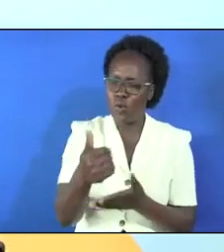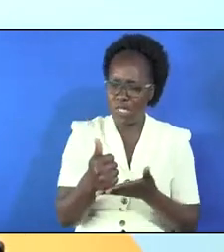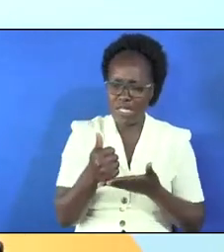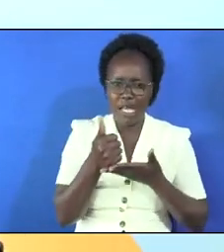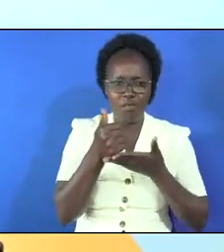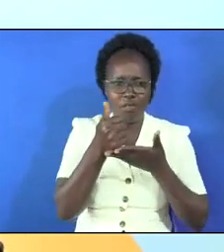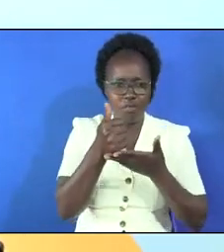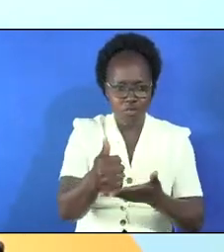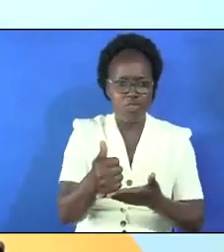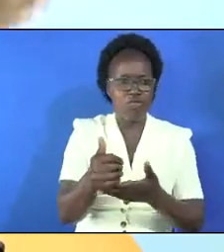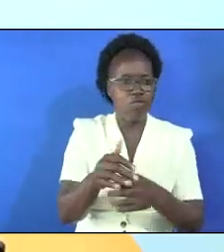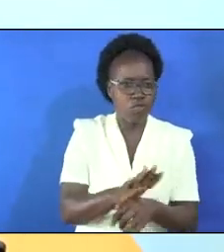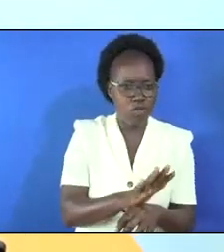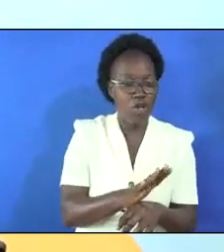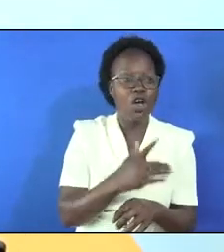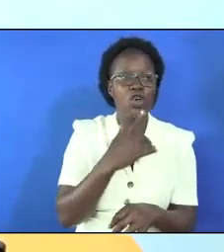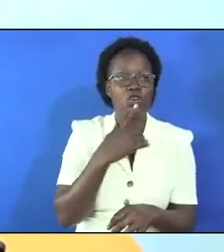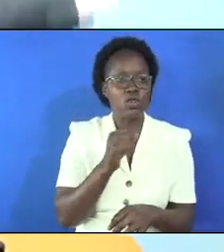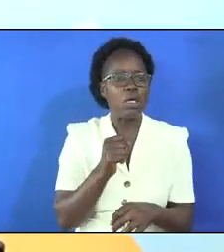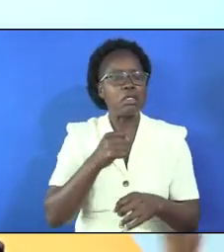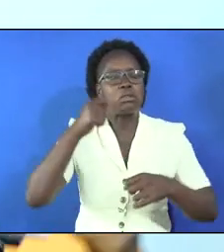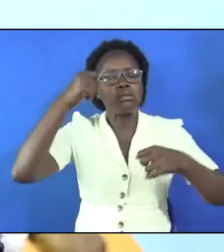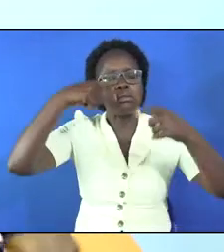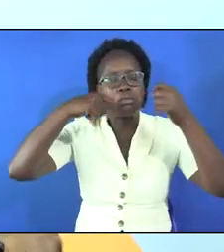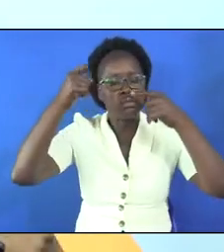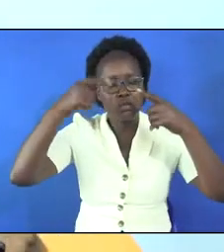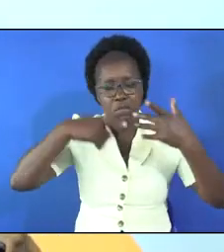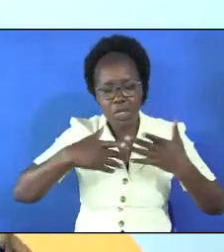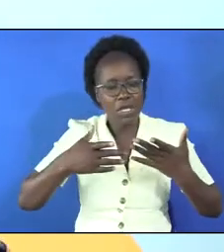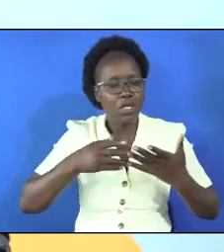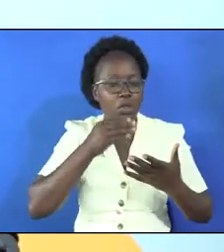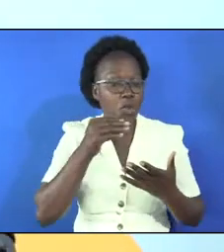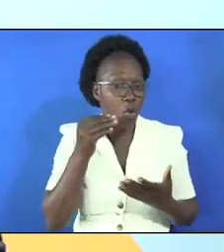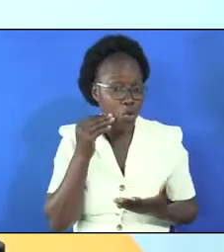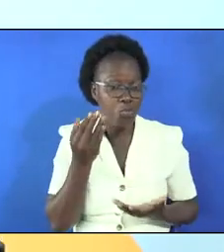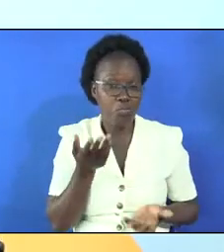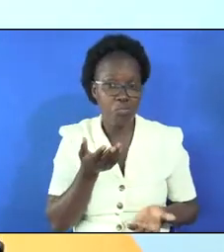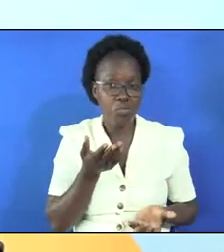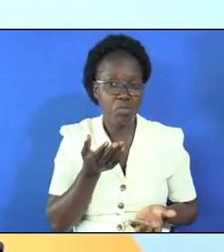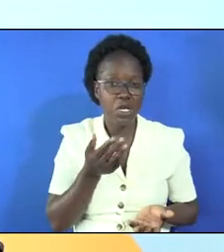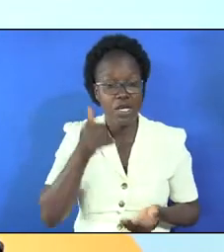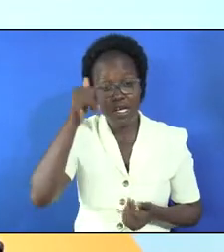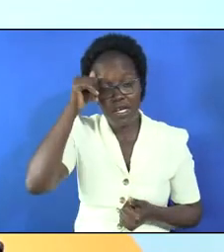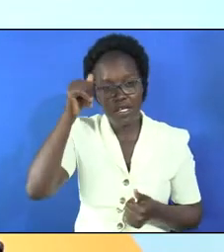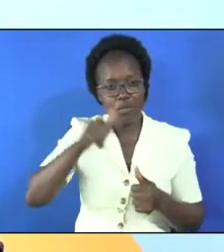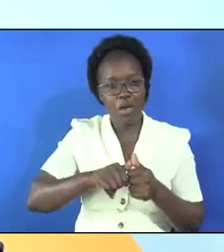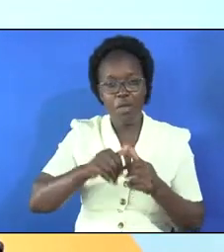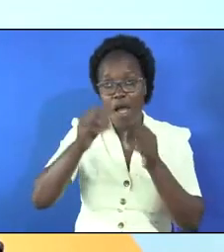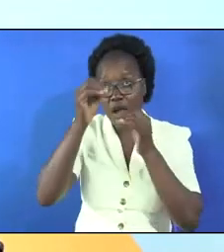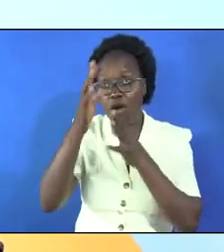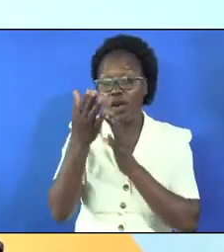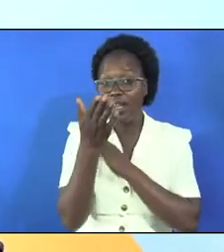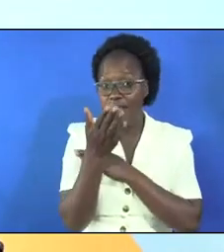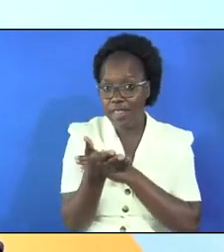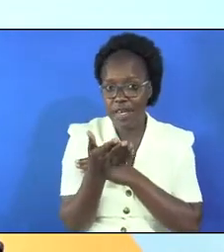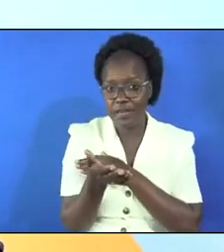so as you as you cry in the home remember there is a god